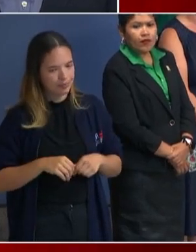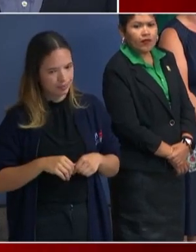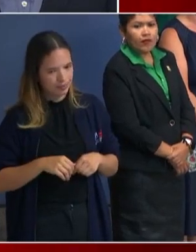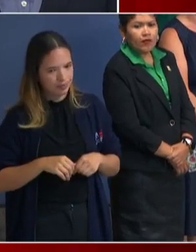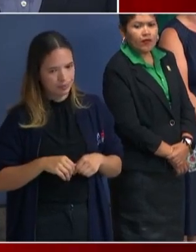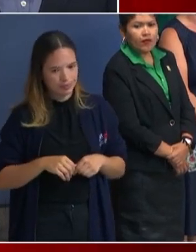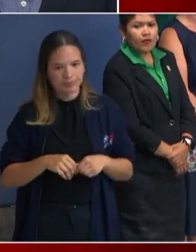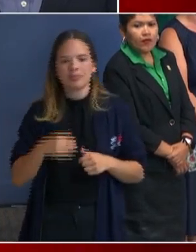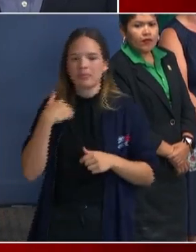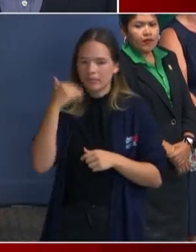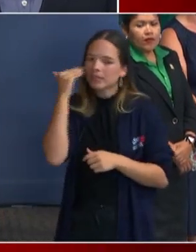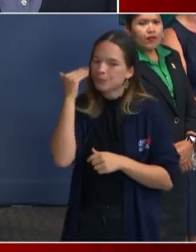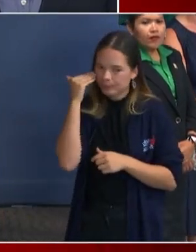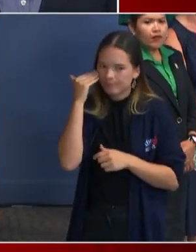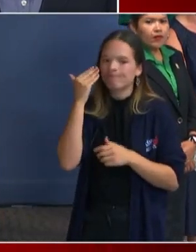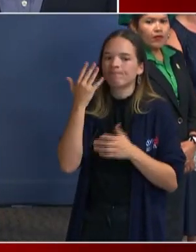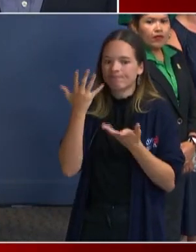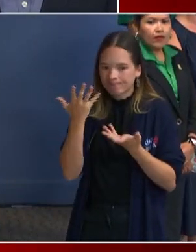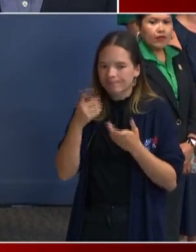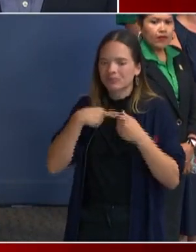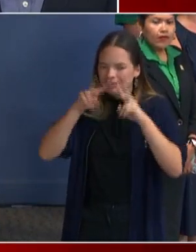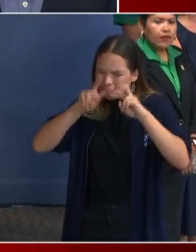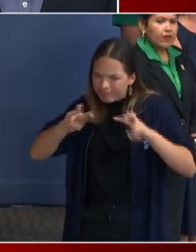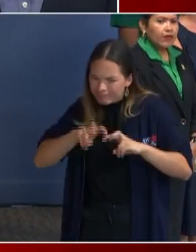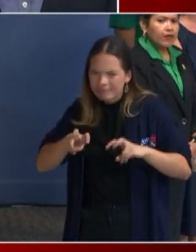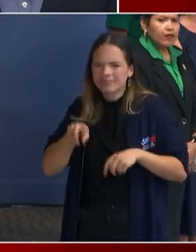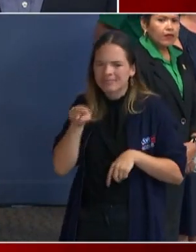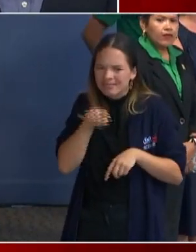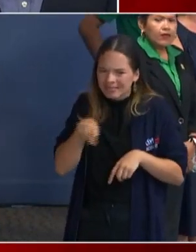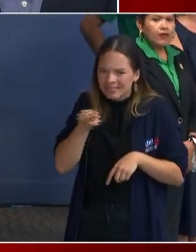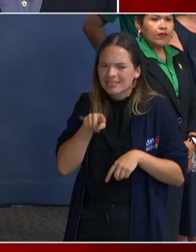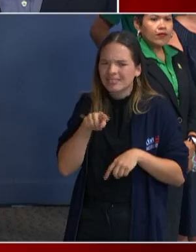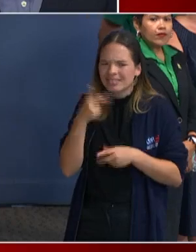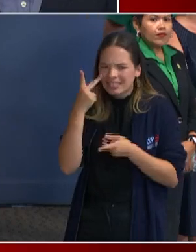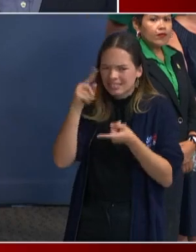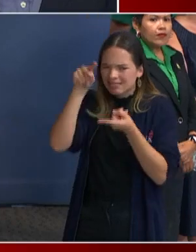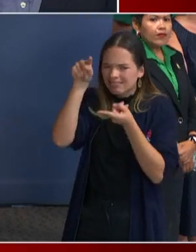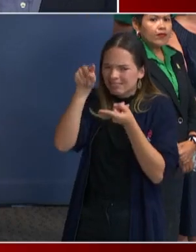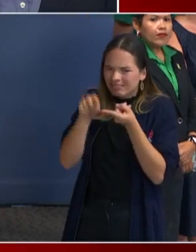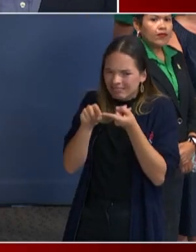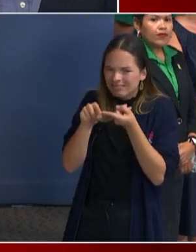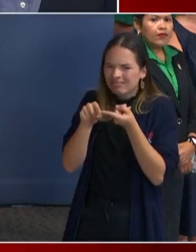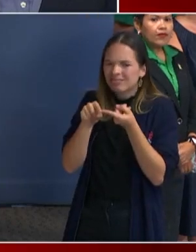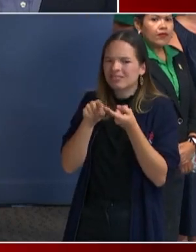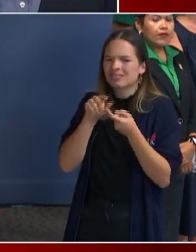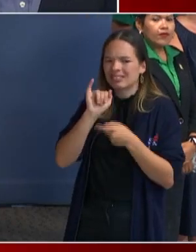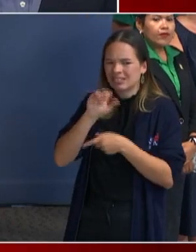curfews have said they're ineffective in reducing crime. a 13 year old be out in the middle of the night?